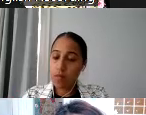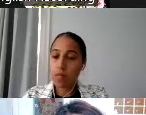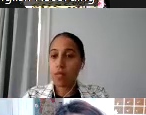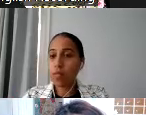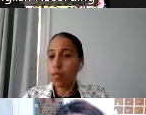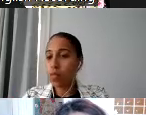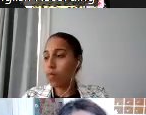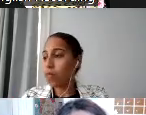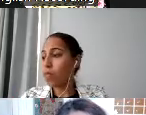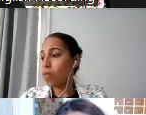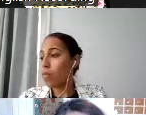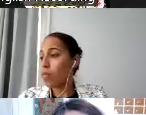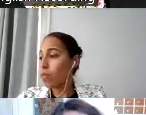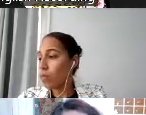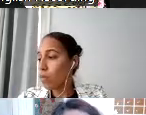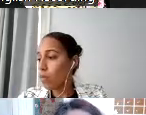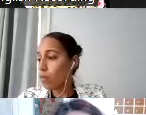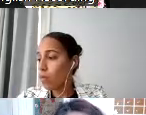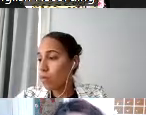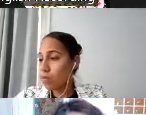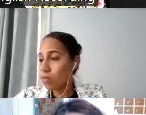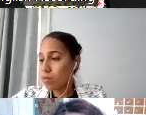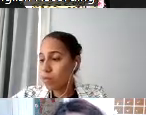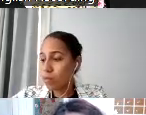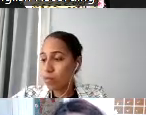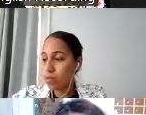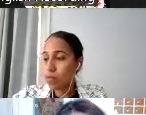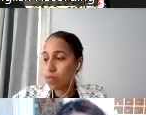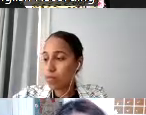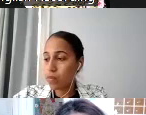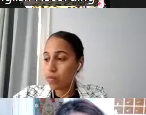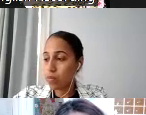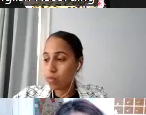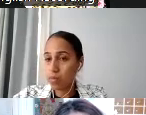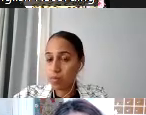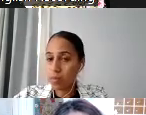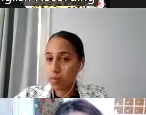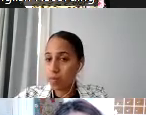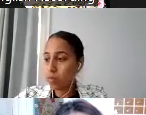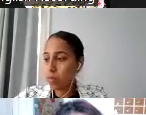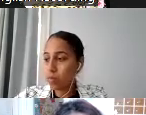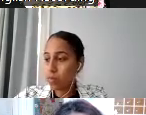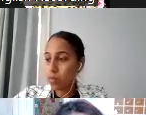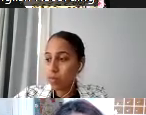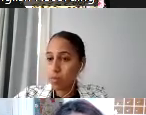of these questions first. And then, you know, this is related to the process of how we're going to be